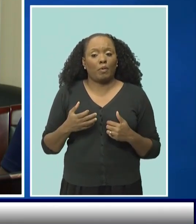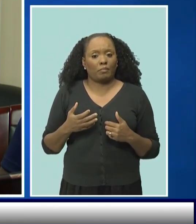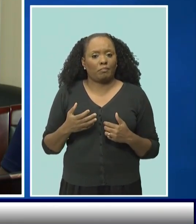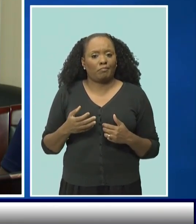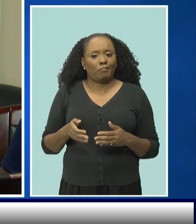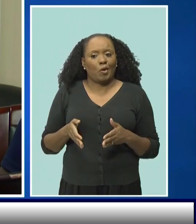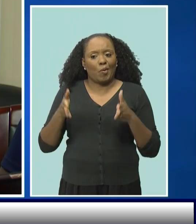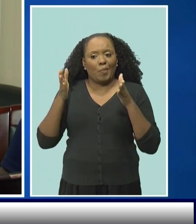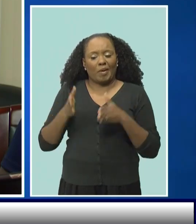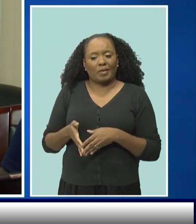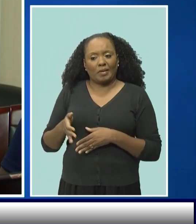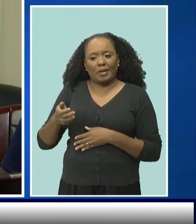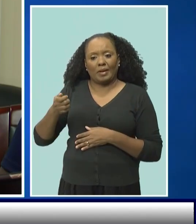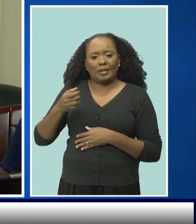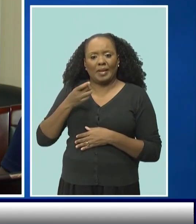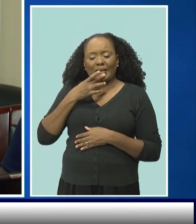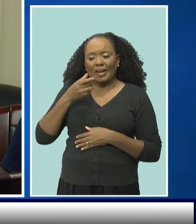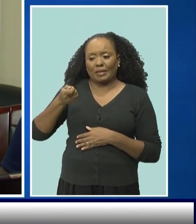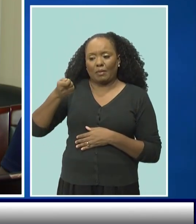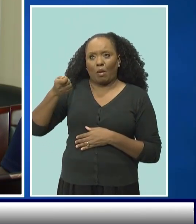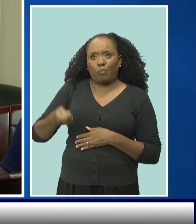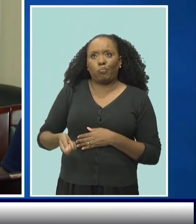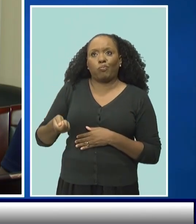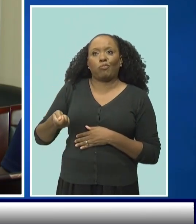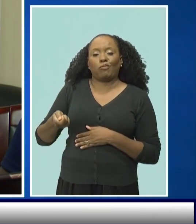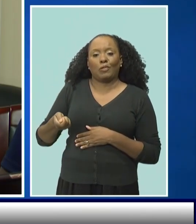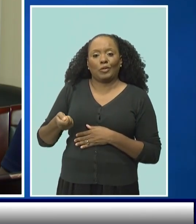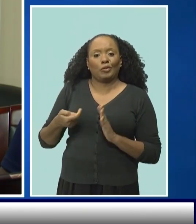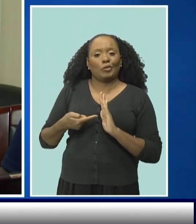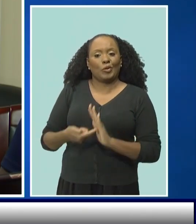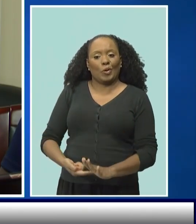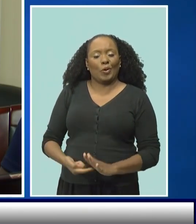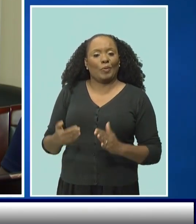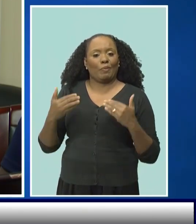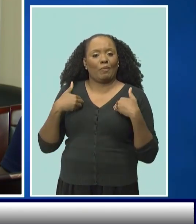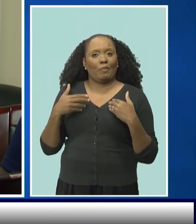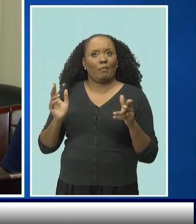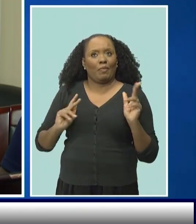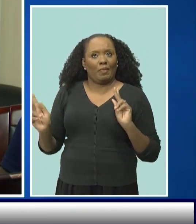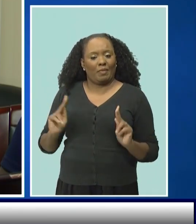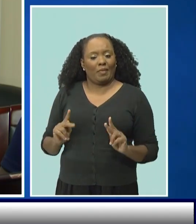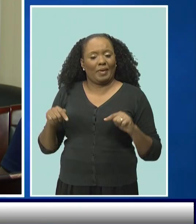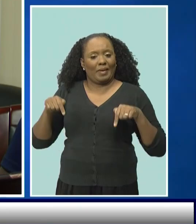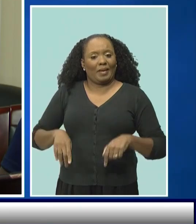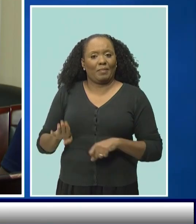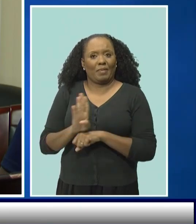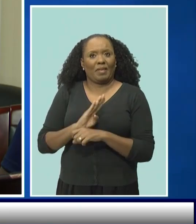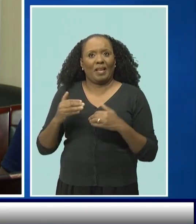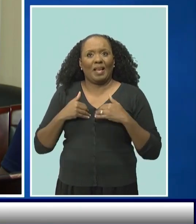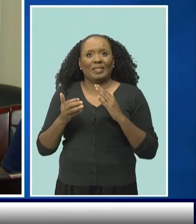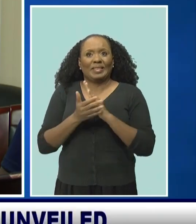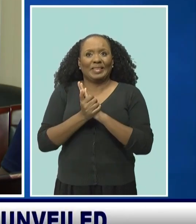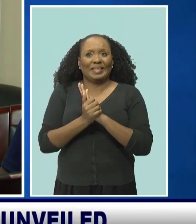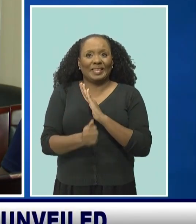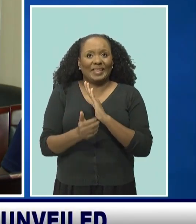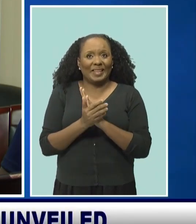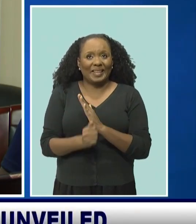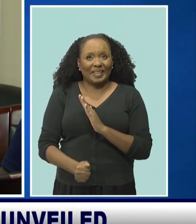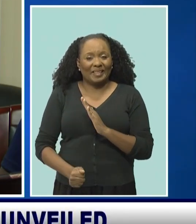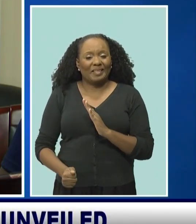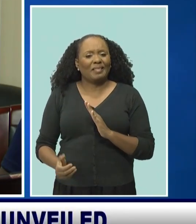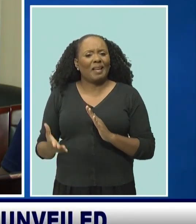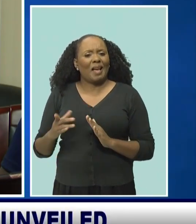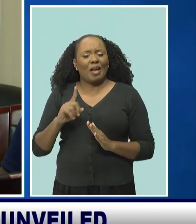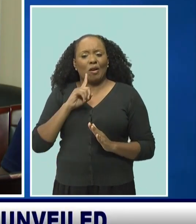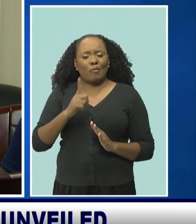ceremony has been really to show that we have people in our country who have skills and who have talents and we need to be able